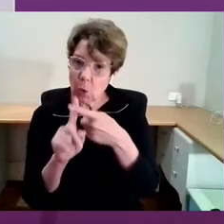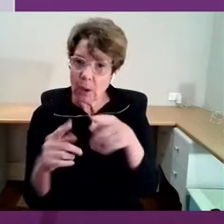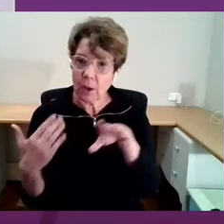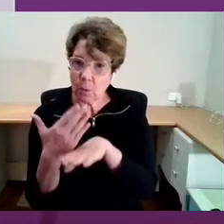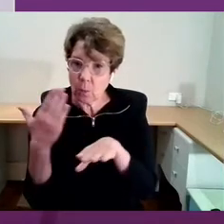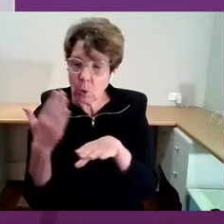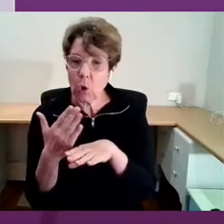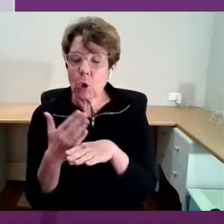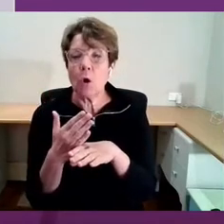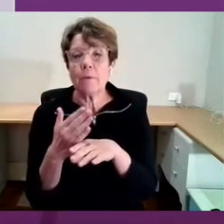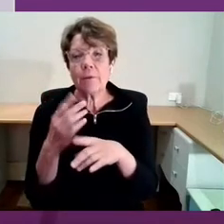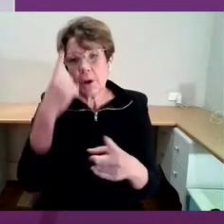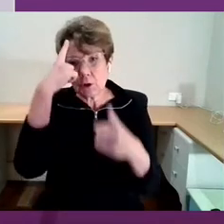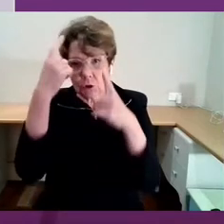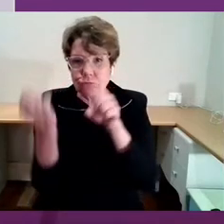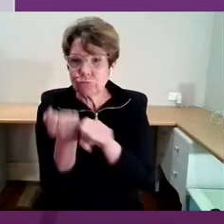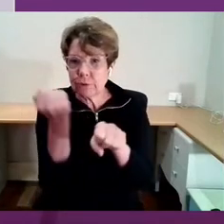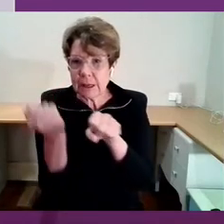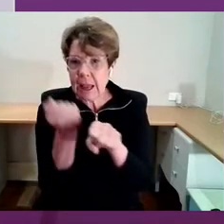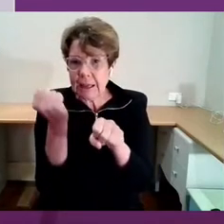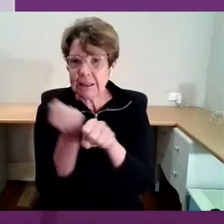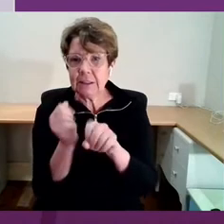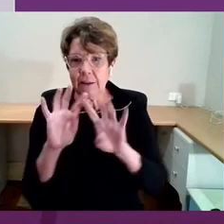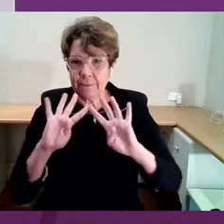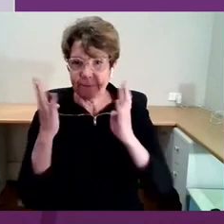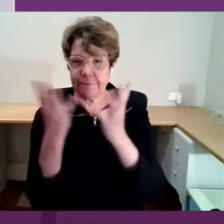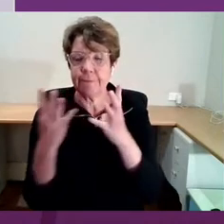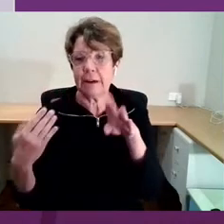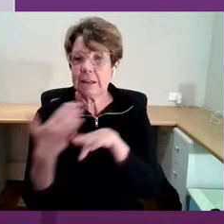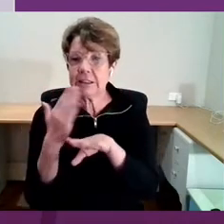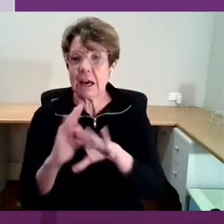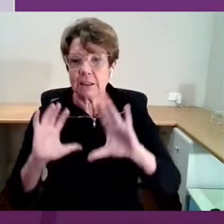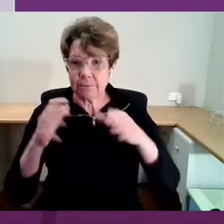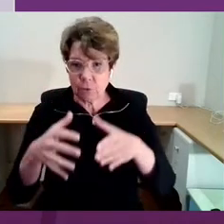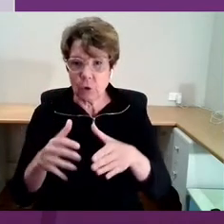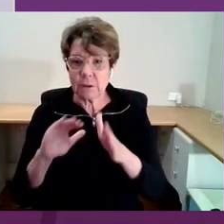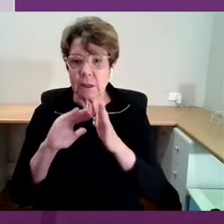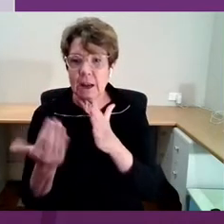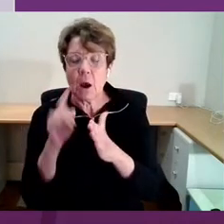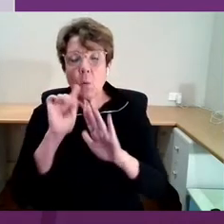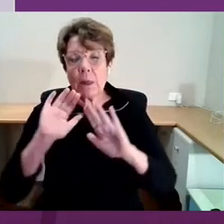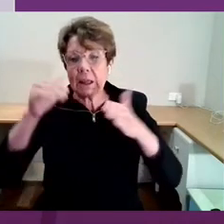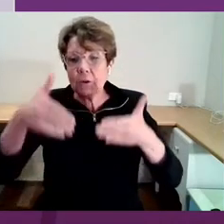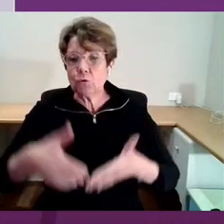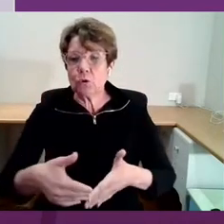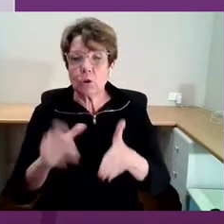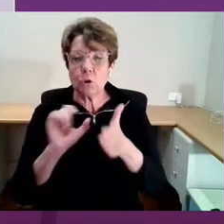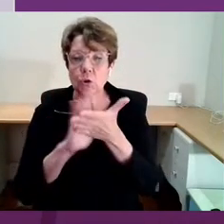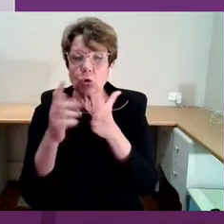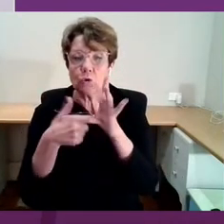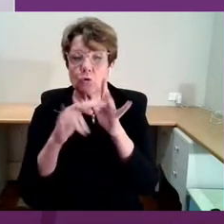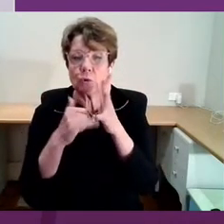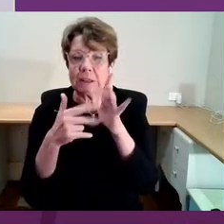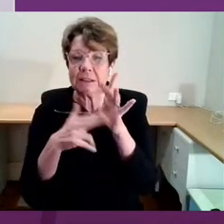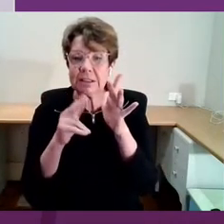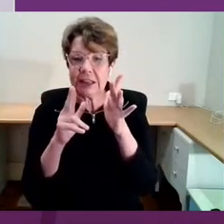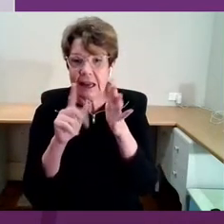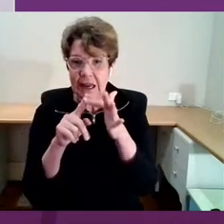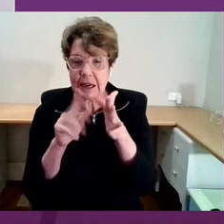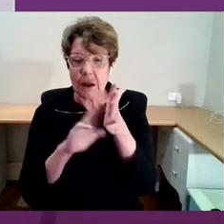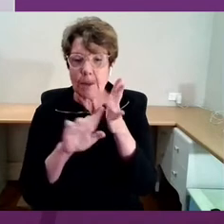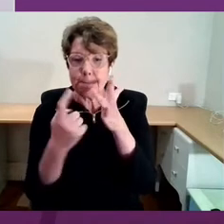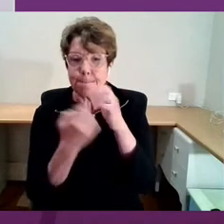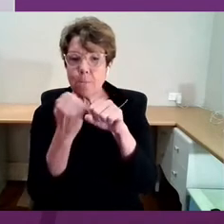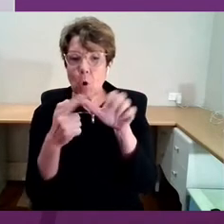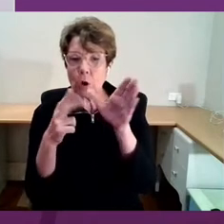It's now my very great pleasure to introduce Christine Morgan. Christine, as the Minister said, is CEO of the